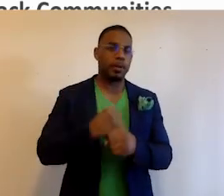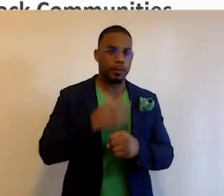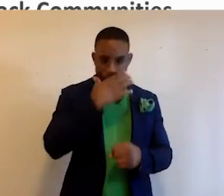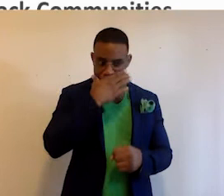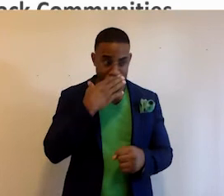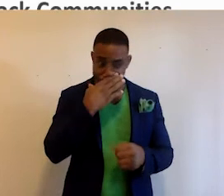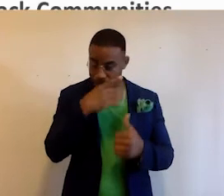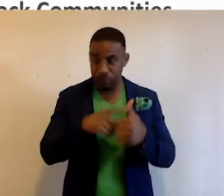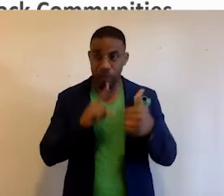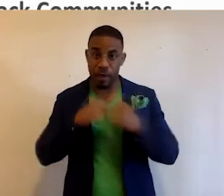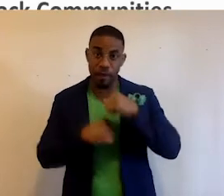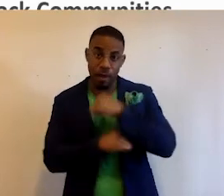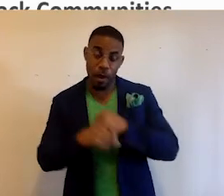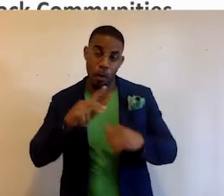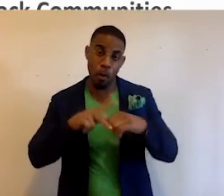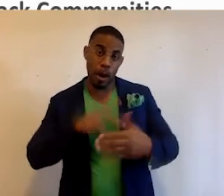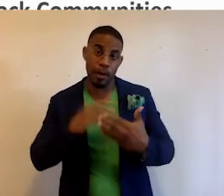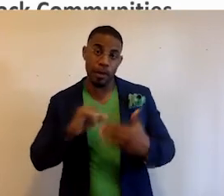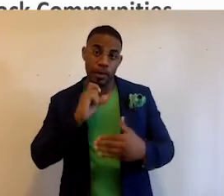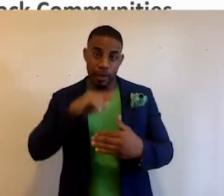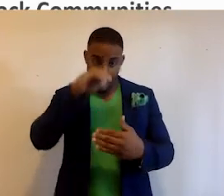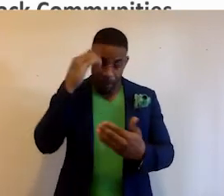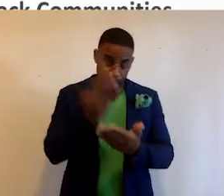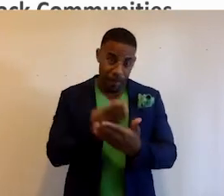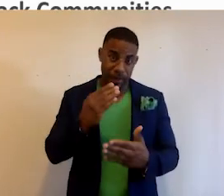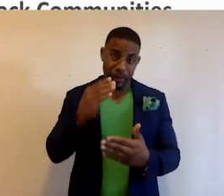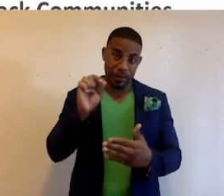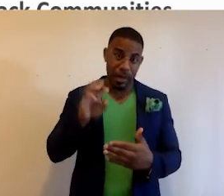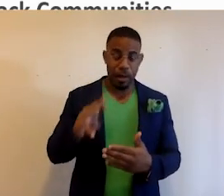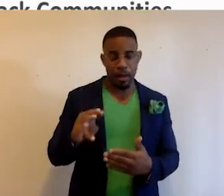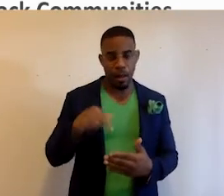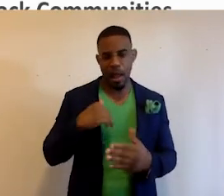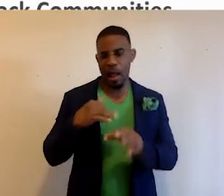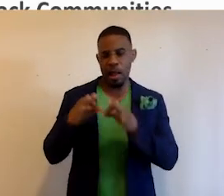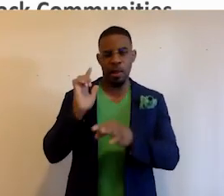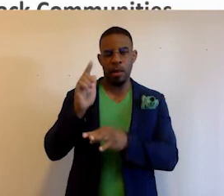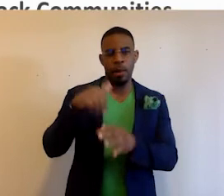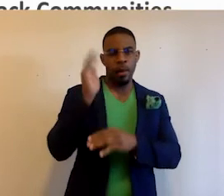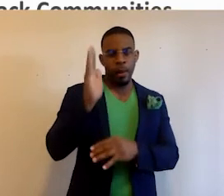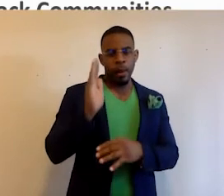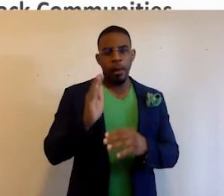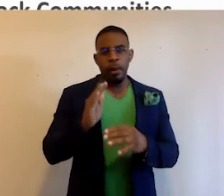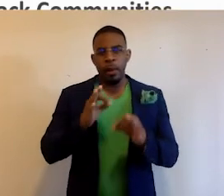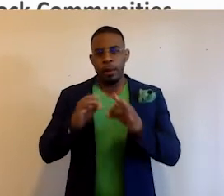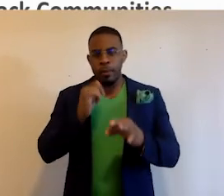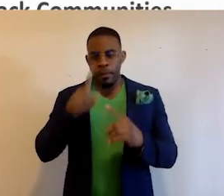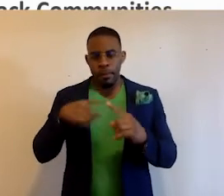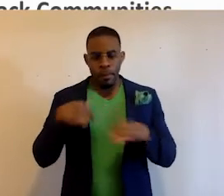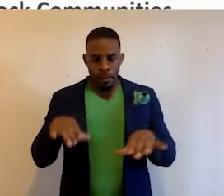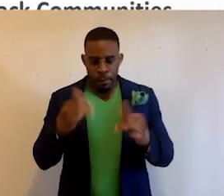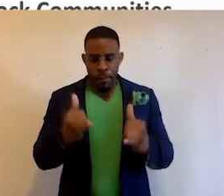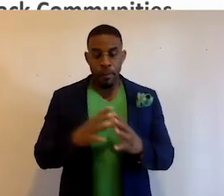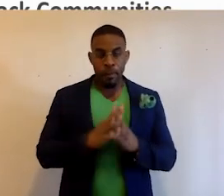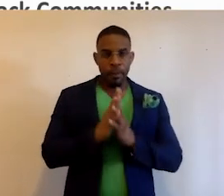one of which is a foundation project, which is blackfacts.com. And I'll jump in later on in the presentation and tell you a little bit about what we're doing